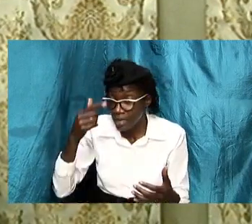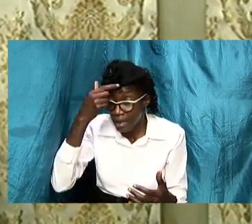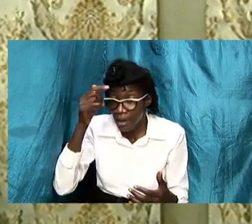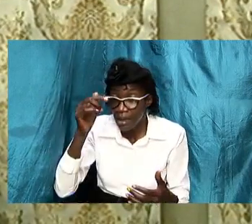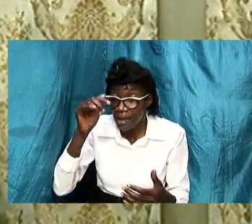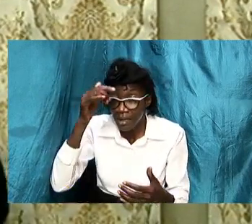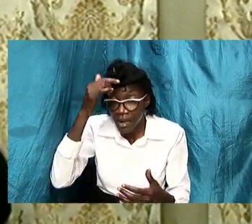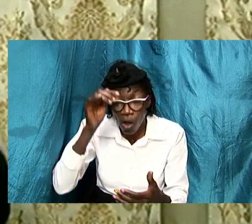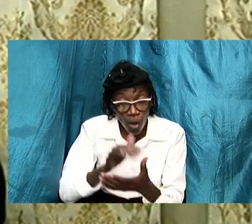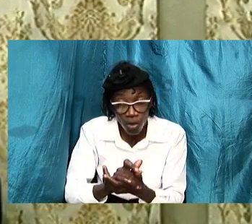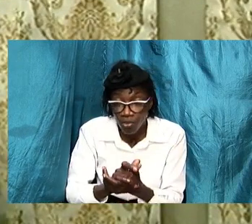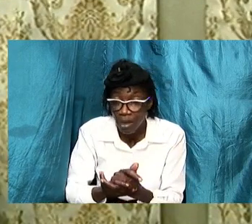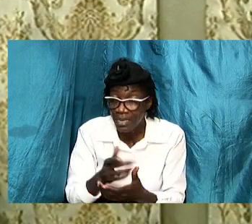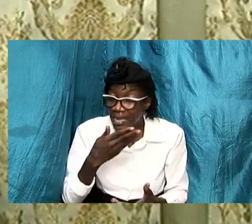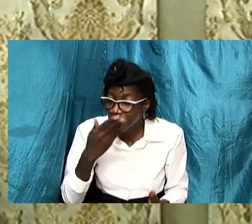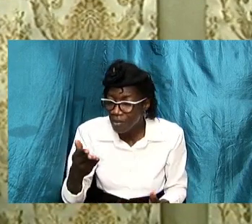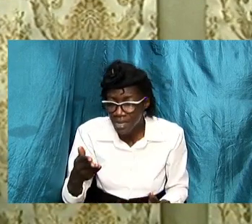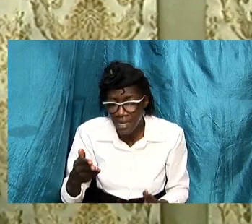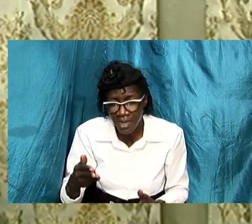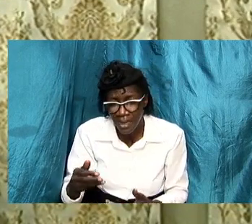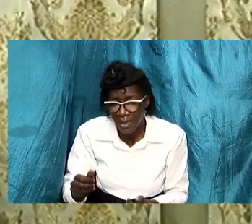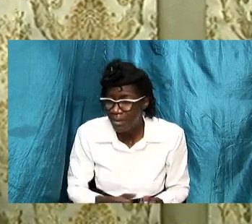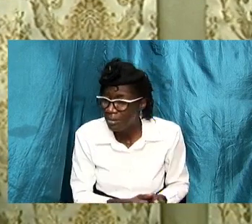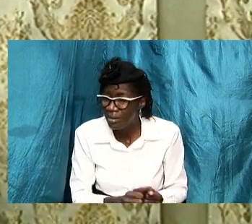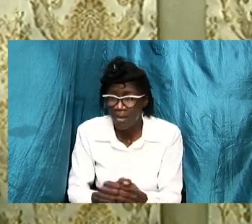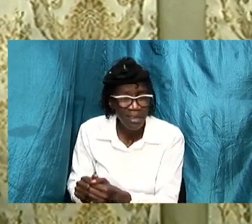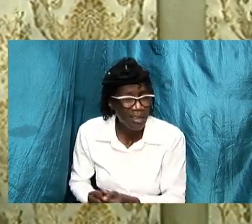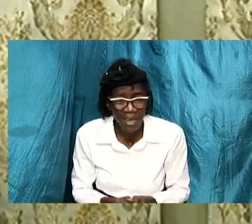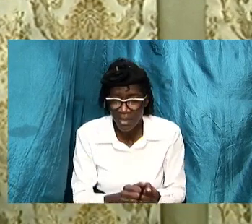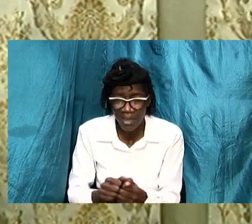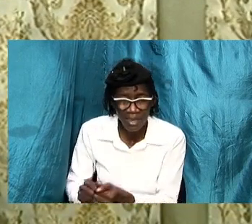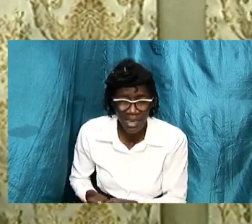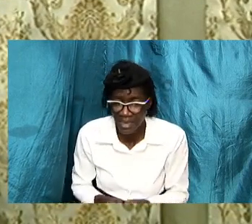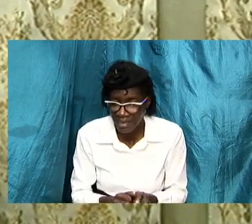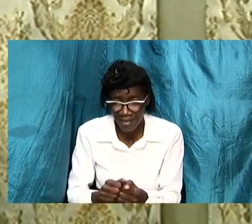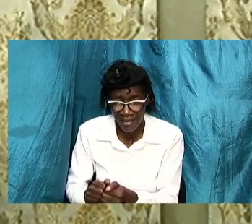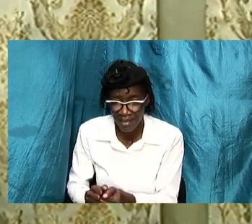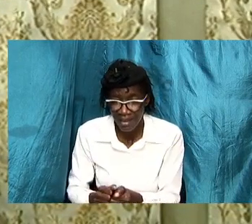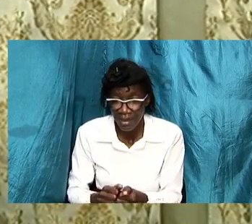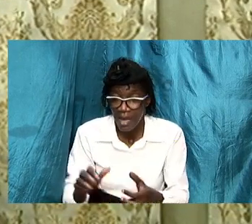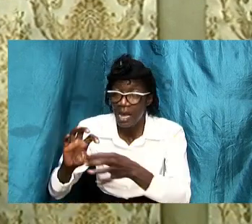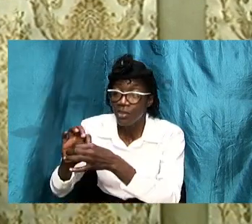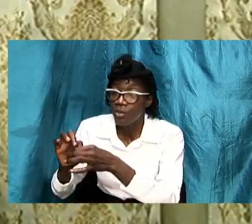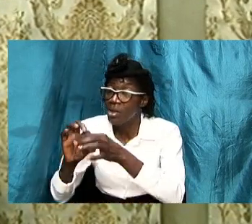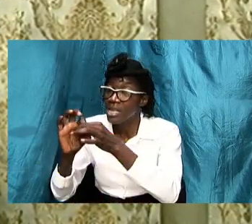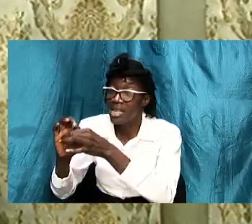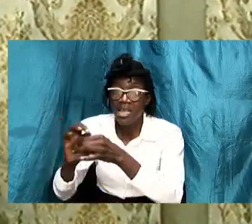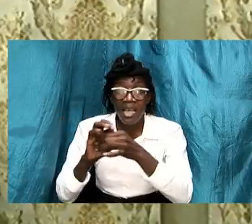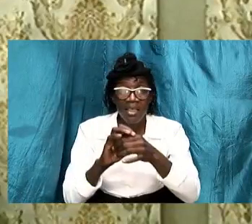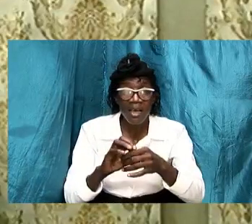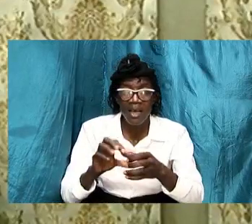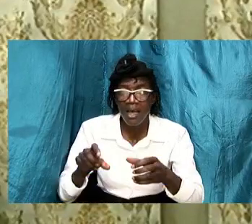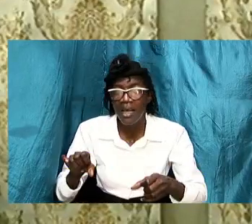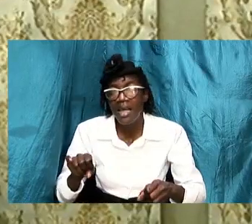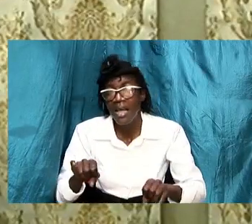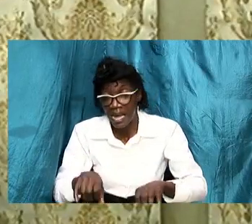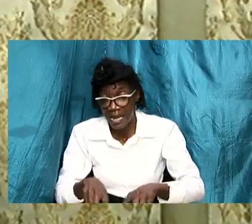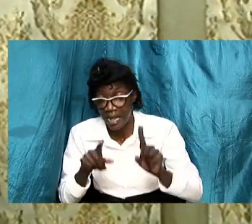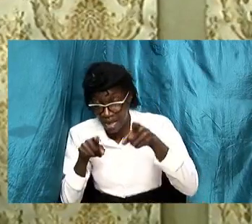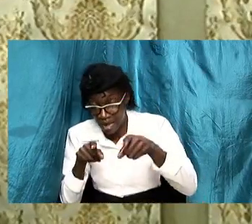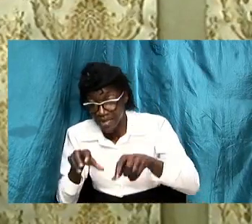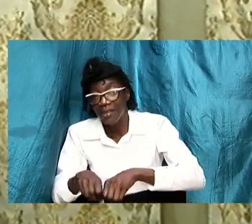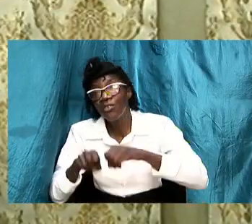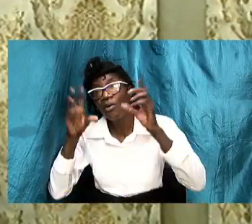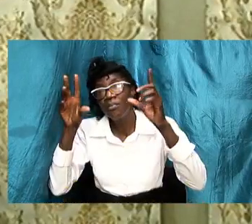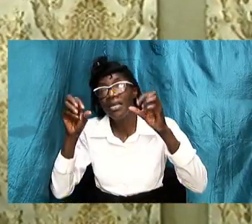harmony and there can be proper synchronism and working i submit to us that